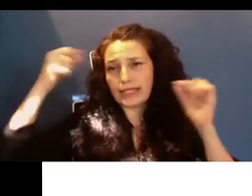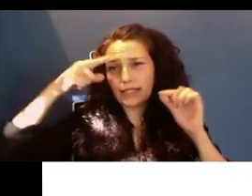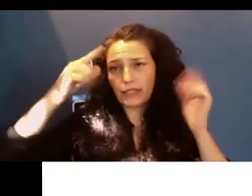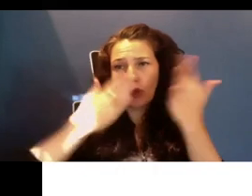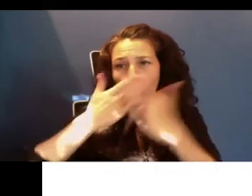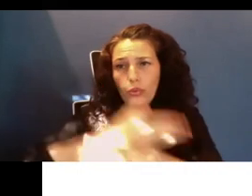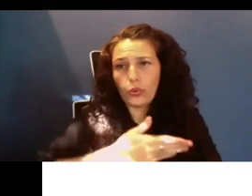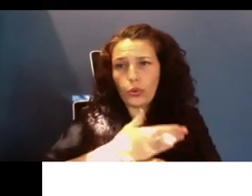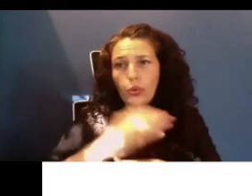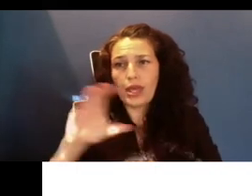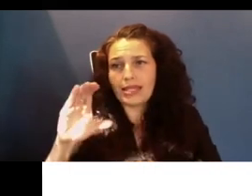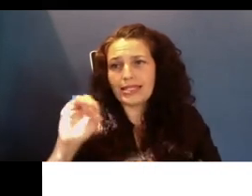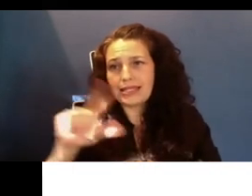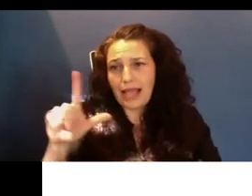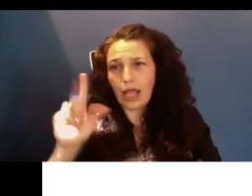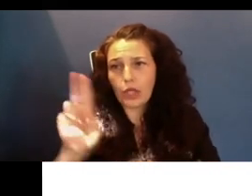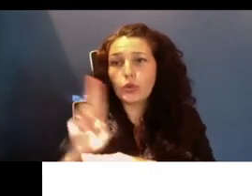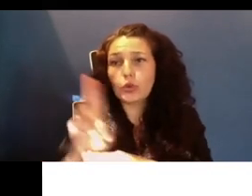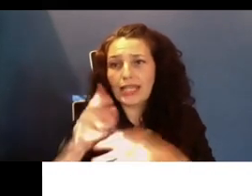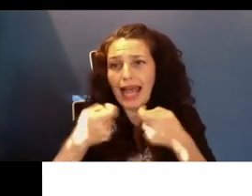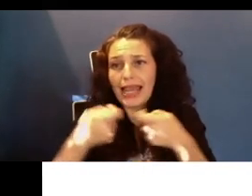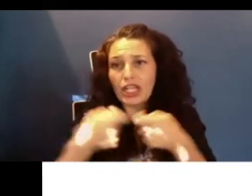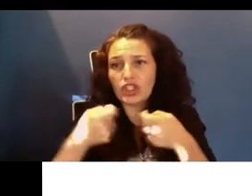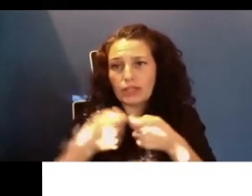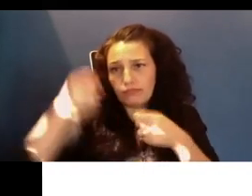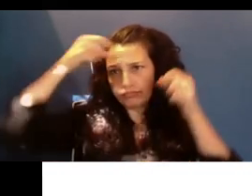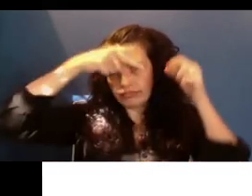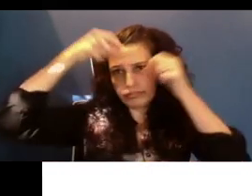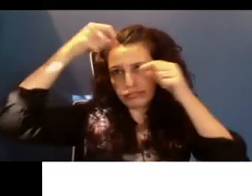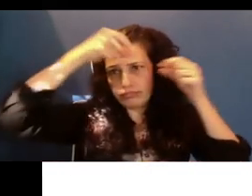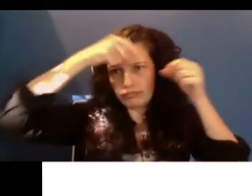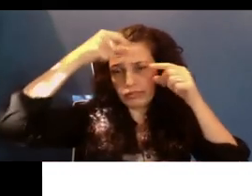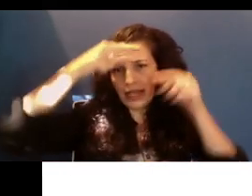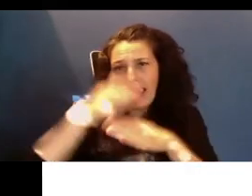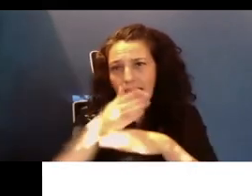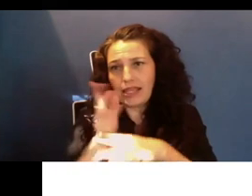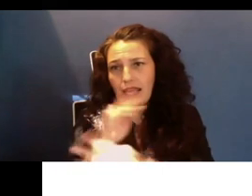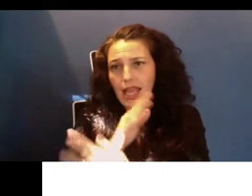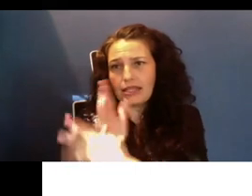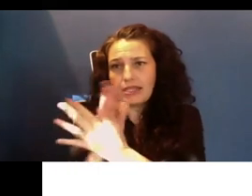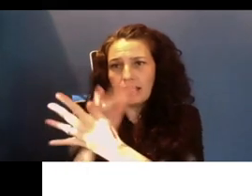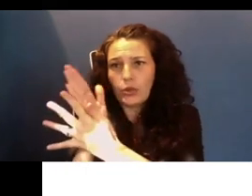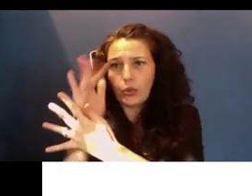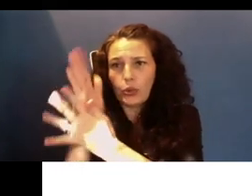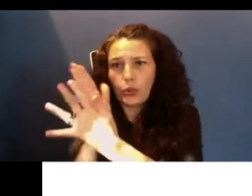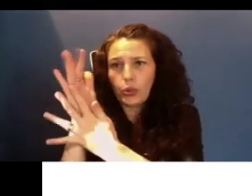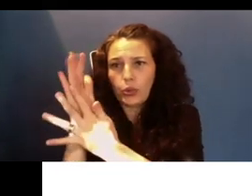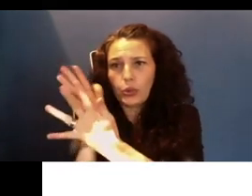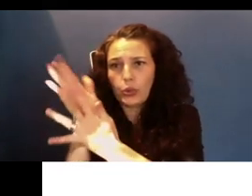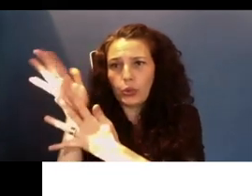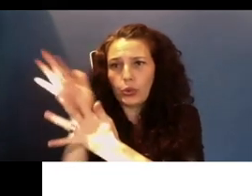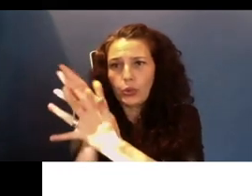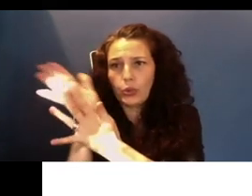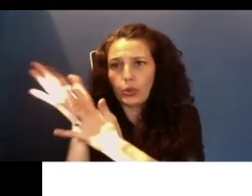using electronics, electric signals. And at the terminals, at the ends, when the two cells need to talk to each other, they release chemicals.